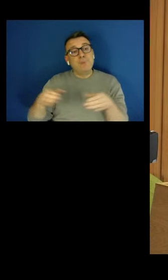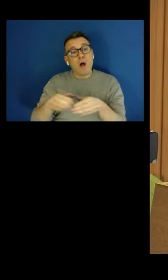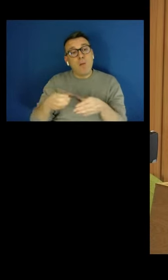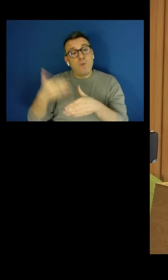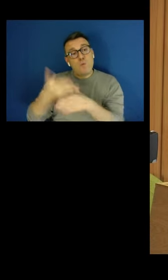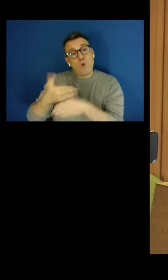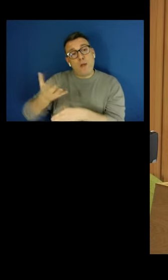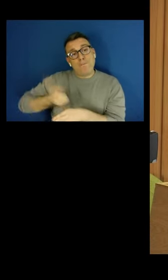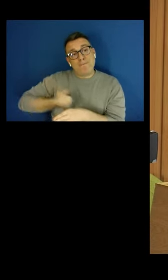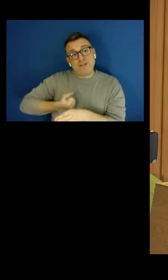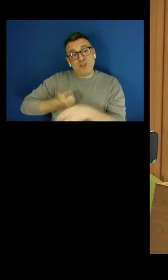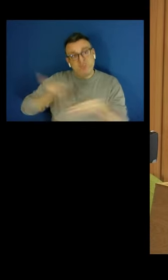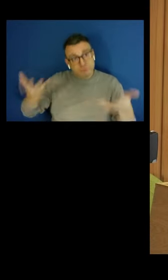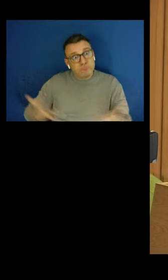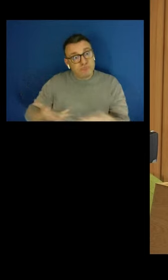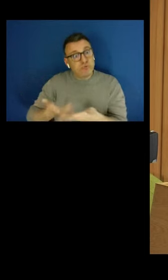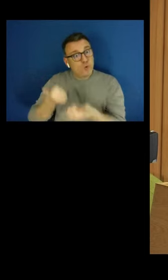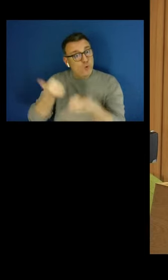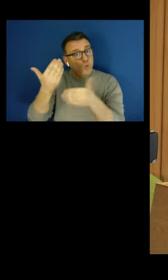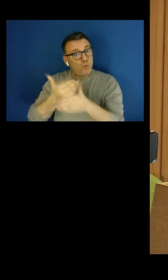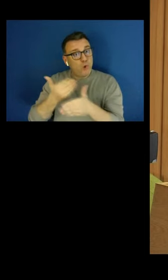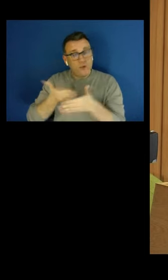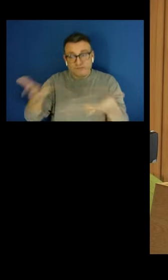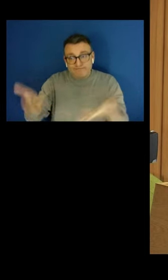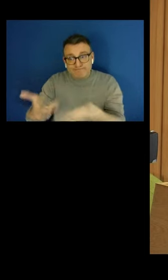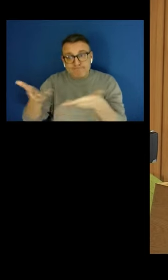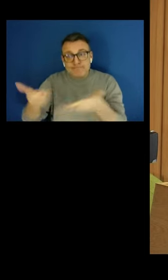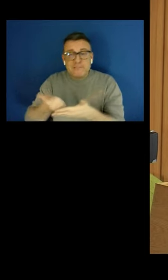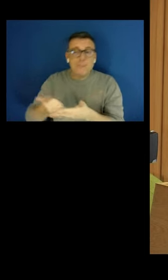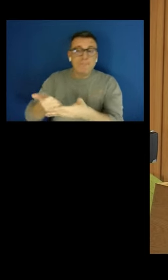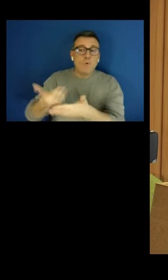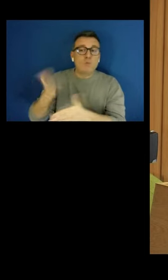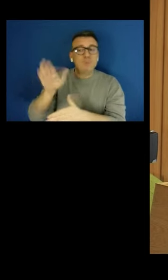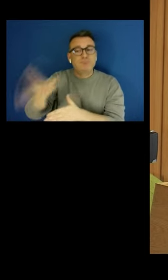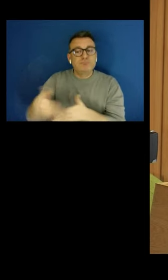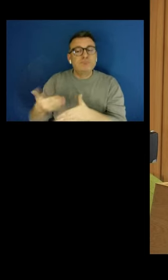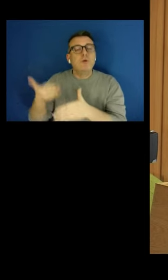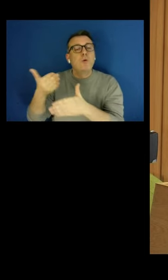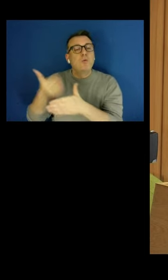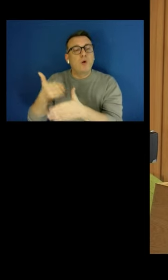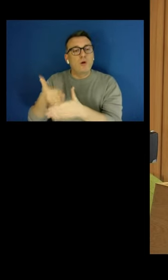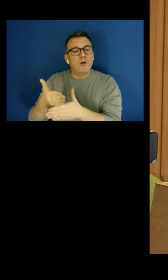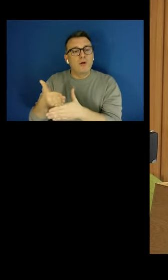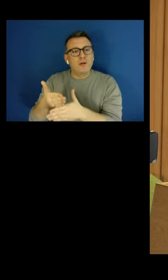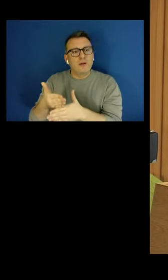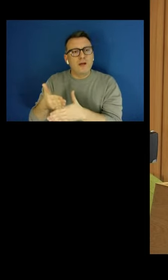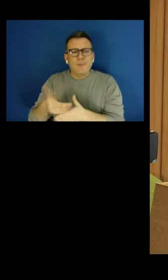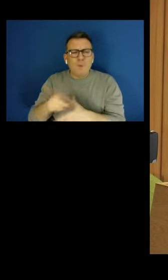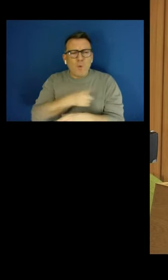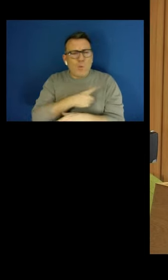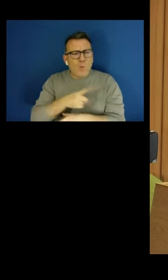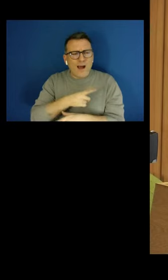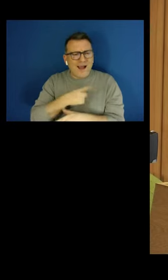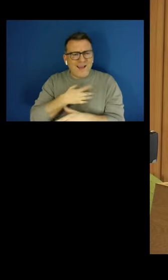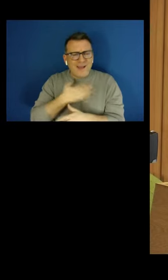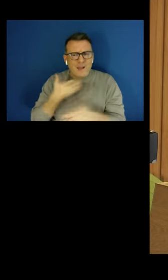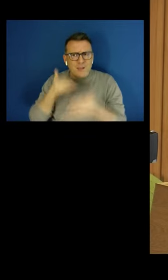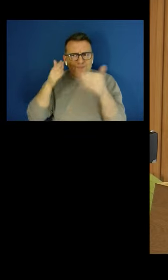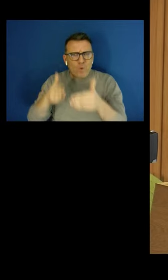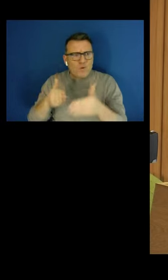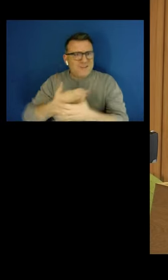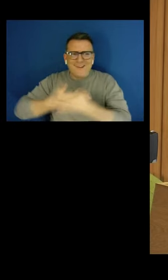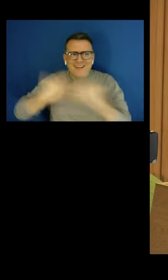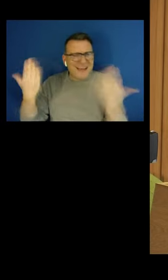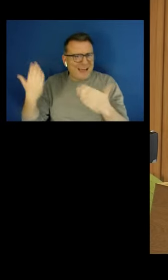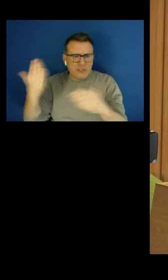jobs. But we were worried by the focus on getting people into any job, no matter its suitability. We